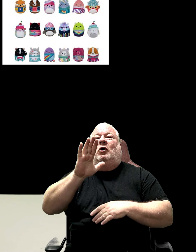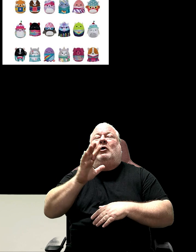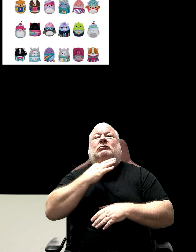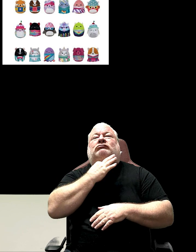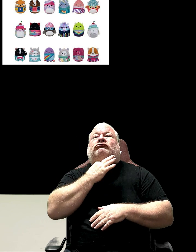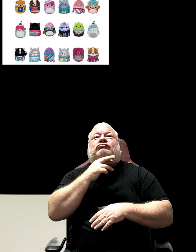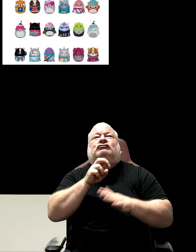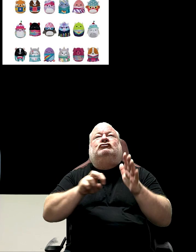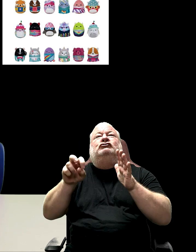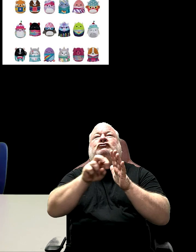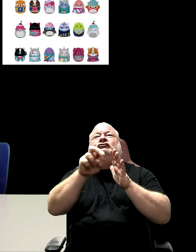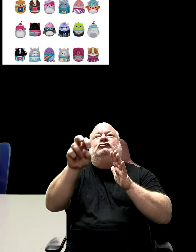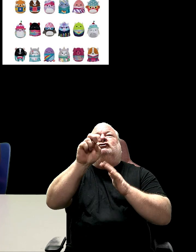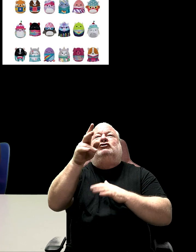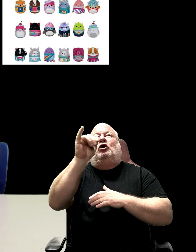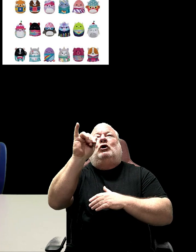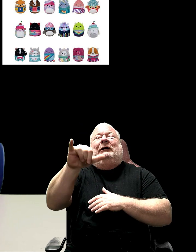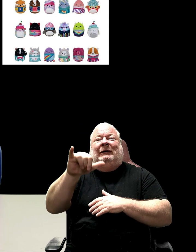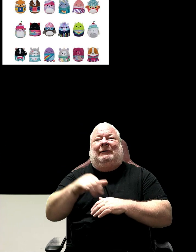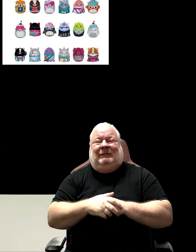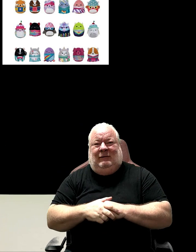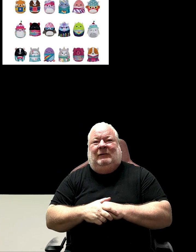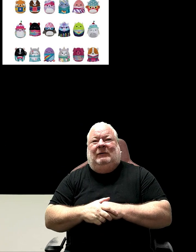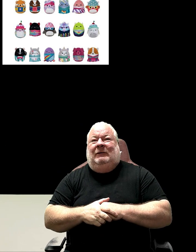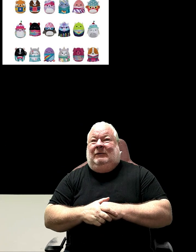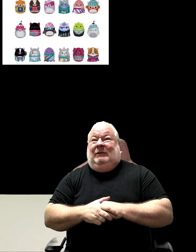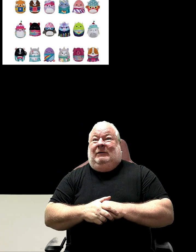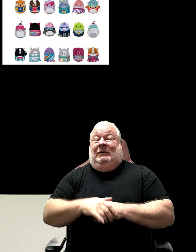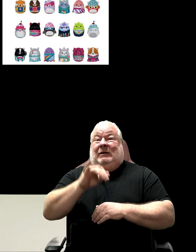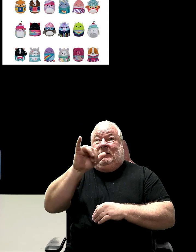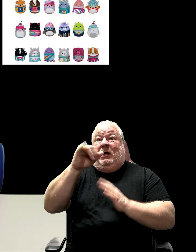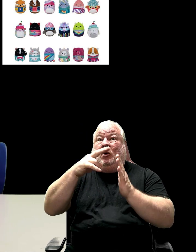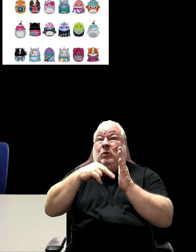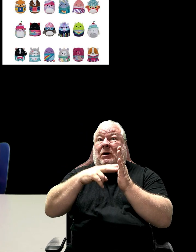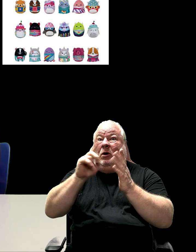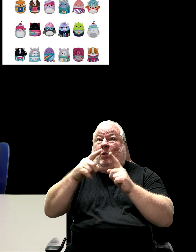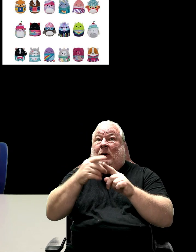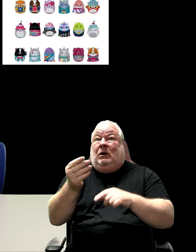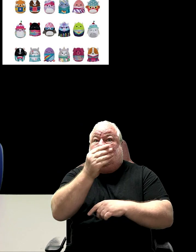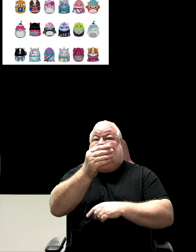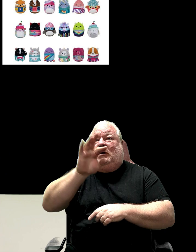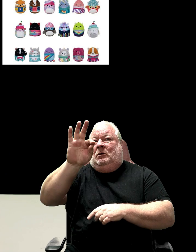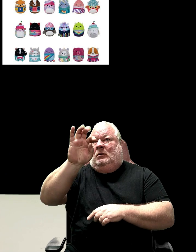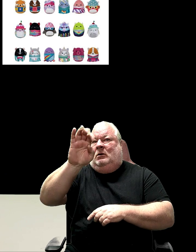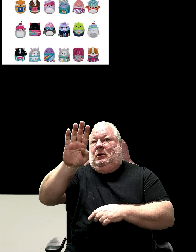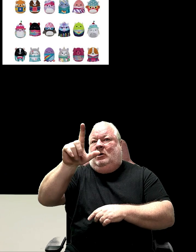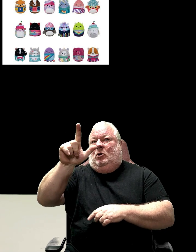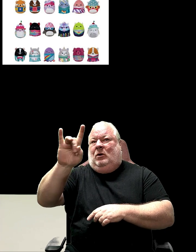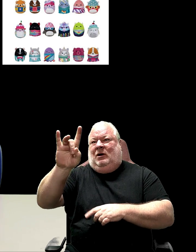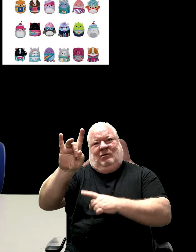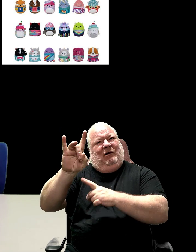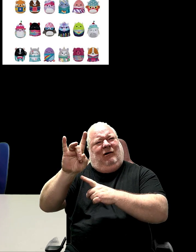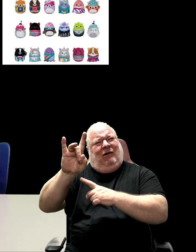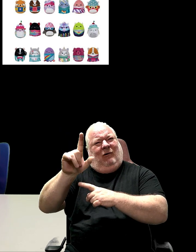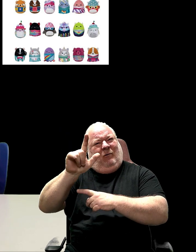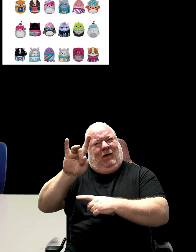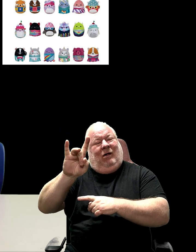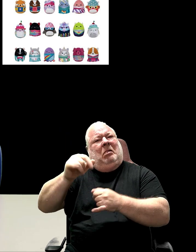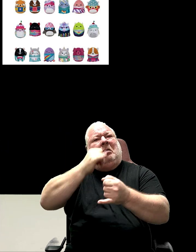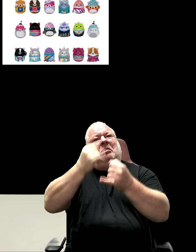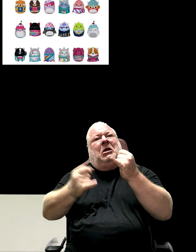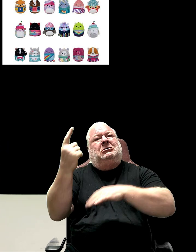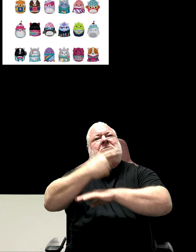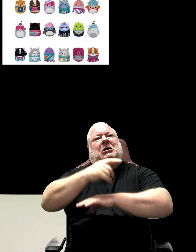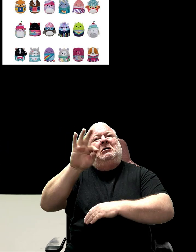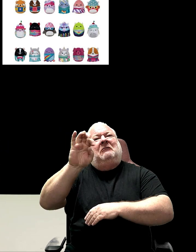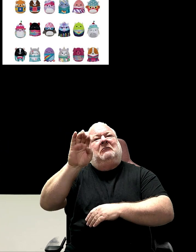Squishmallow awaits you! The reading logs are due February 28th. That's